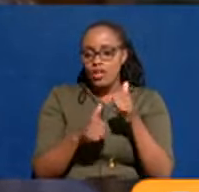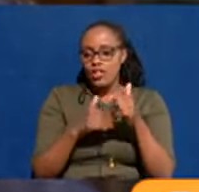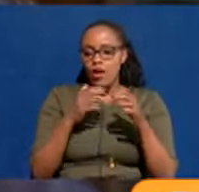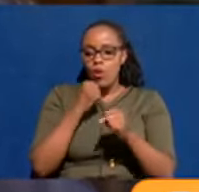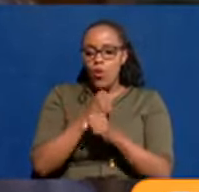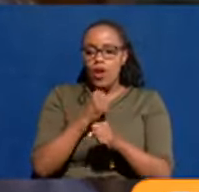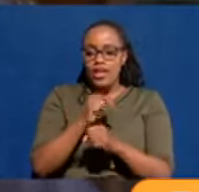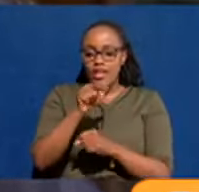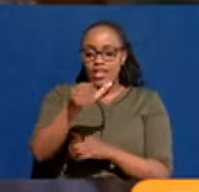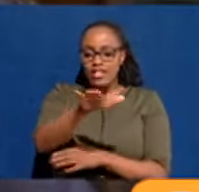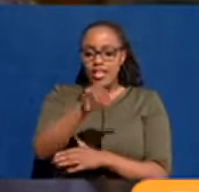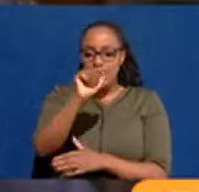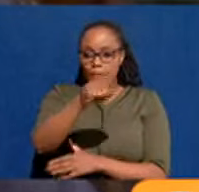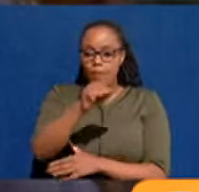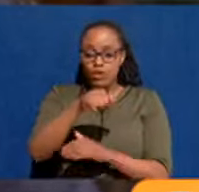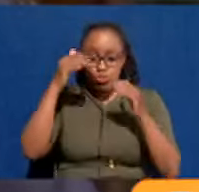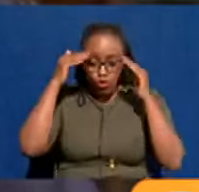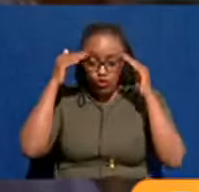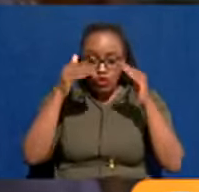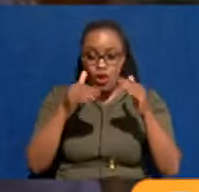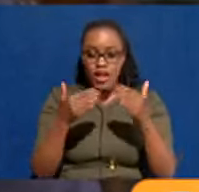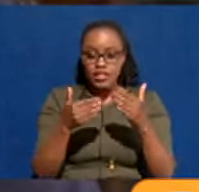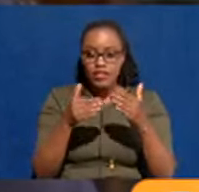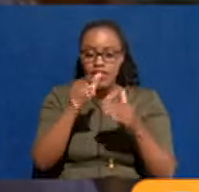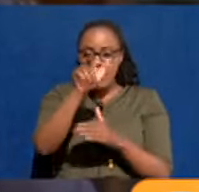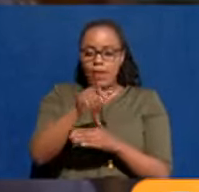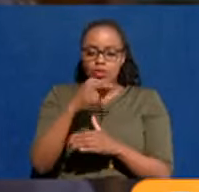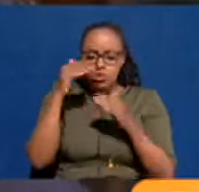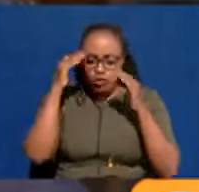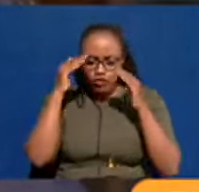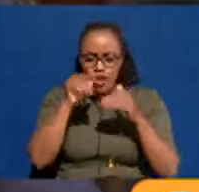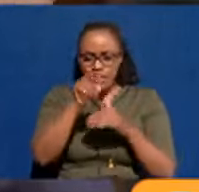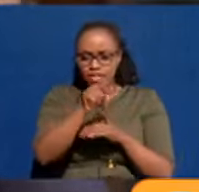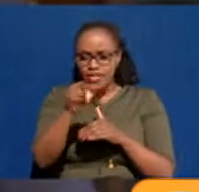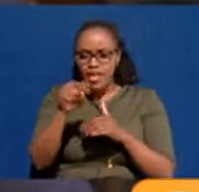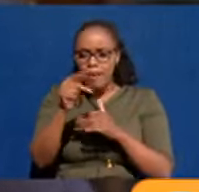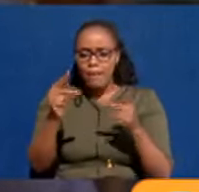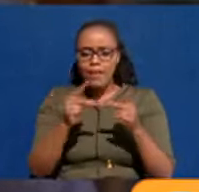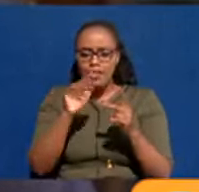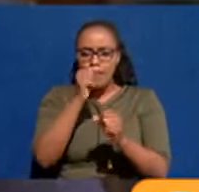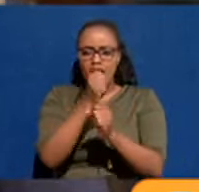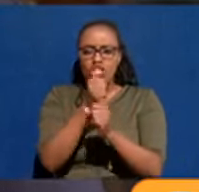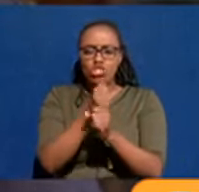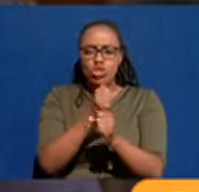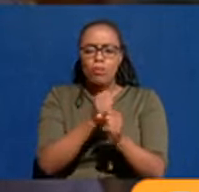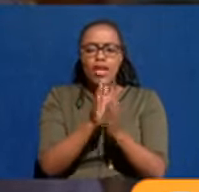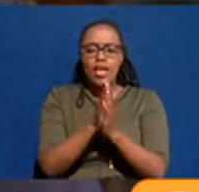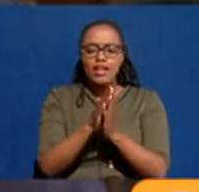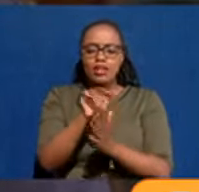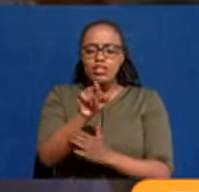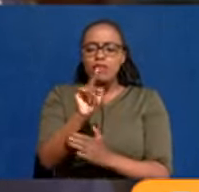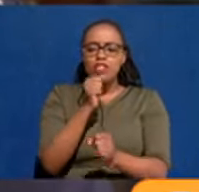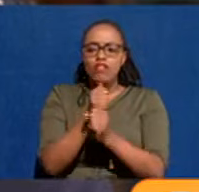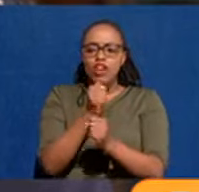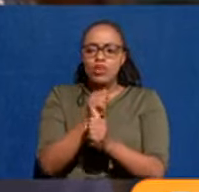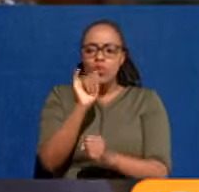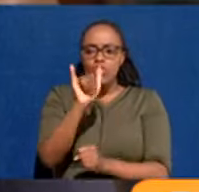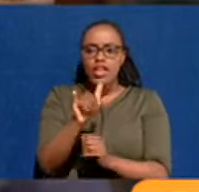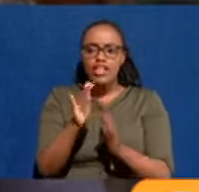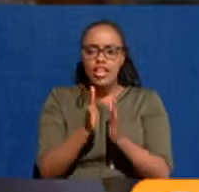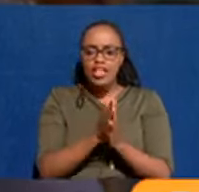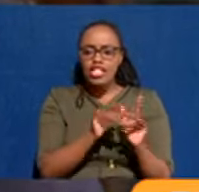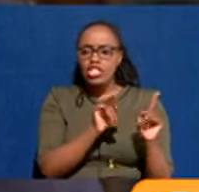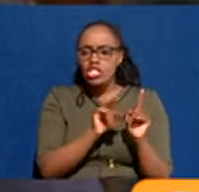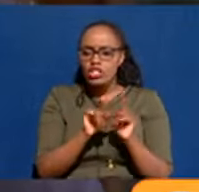those areas to be able to focus. So whoever is looking after the facilities, that's their job, and that's what they do. They deal with the